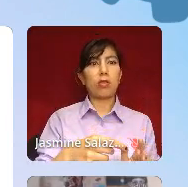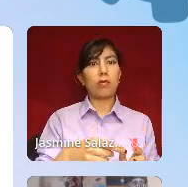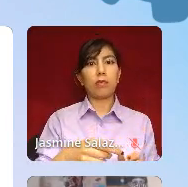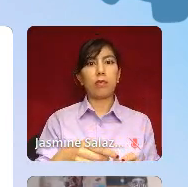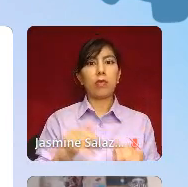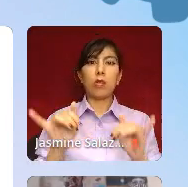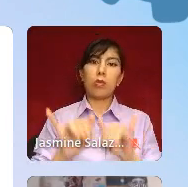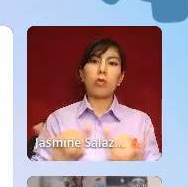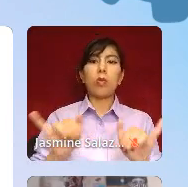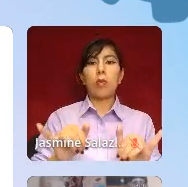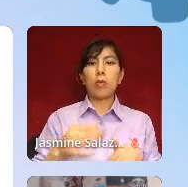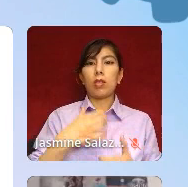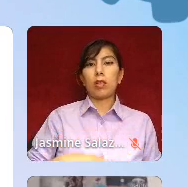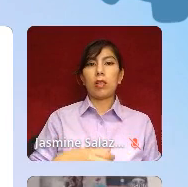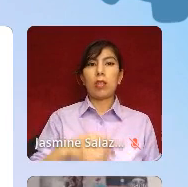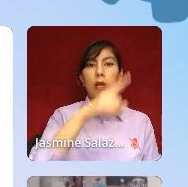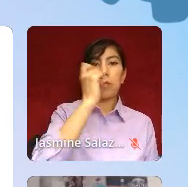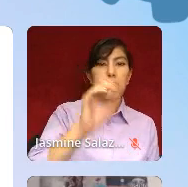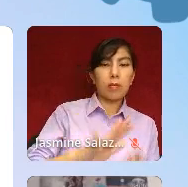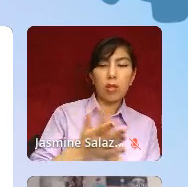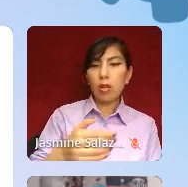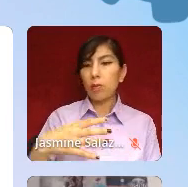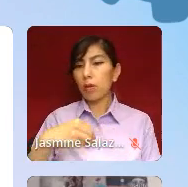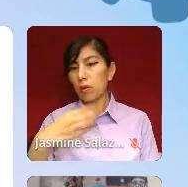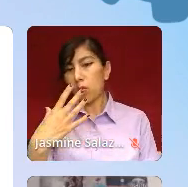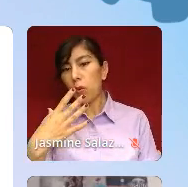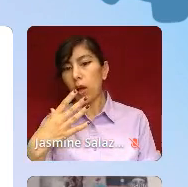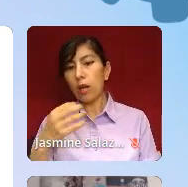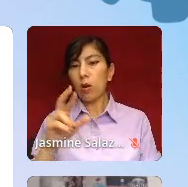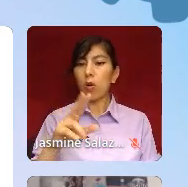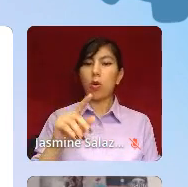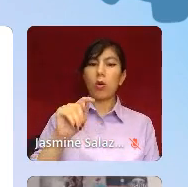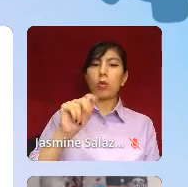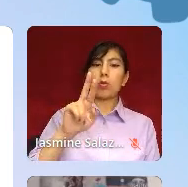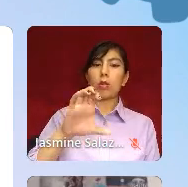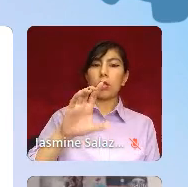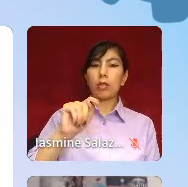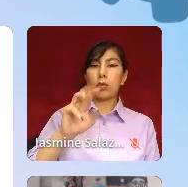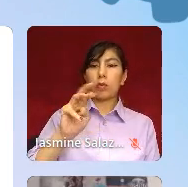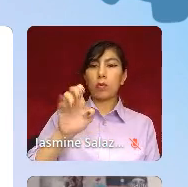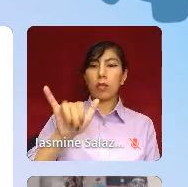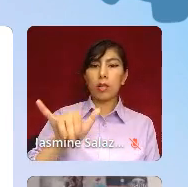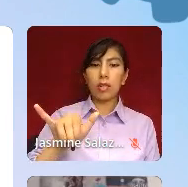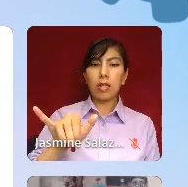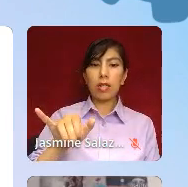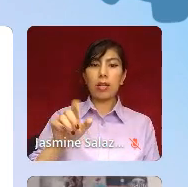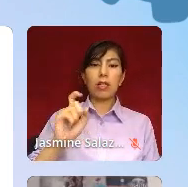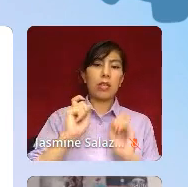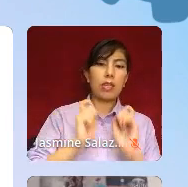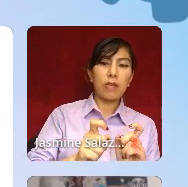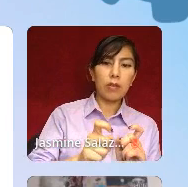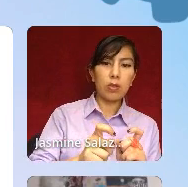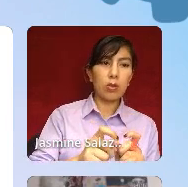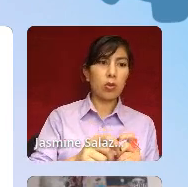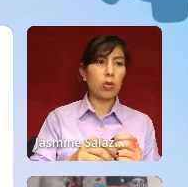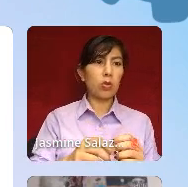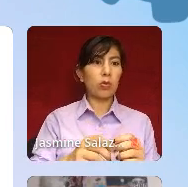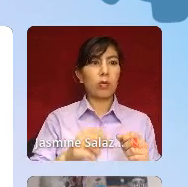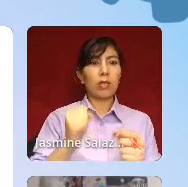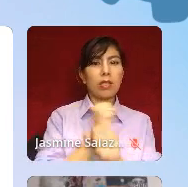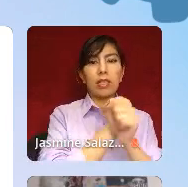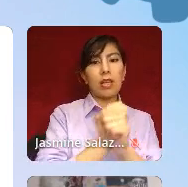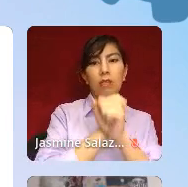become white, or traptomania, which was a mental illness label given to enslaved people who ran away.